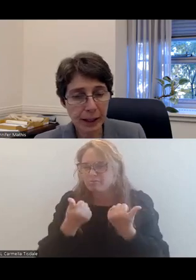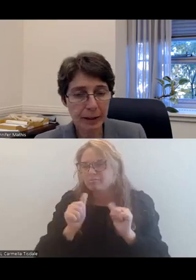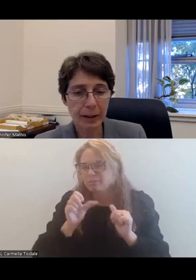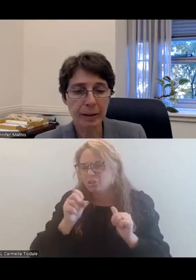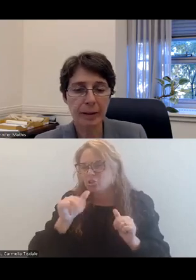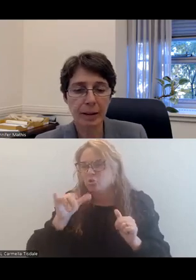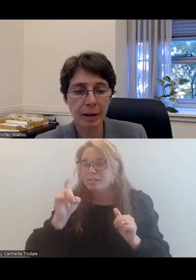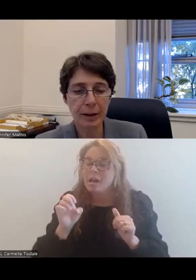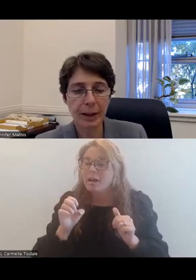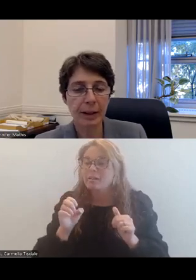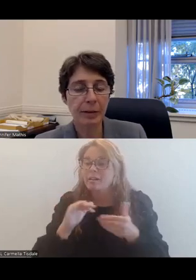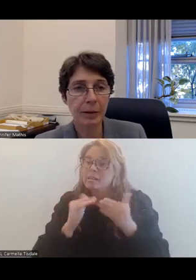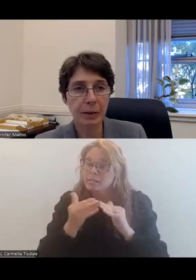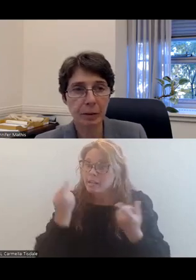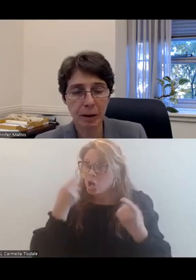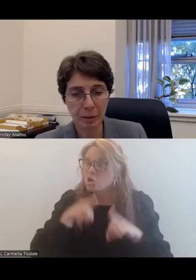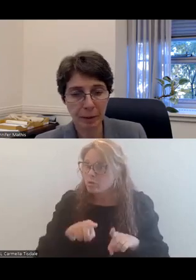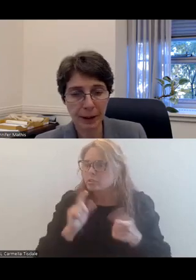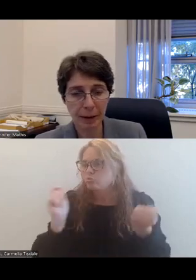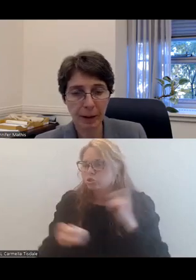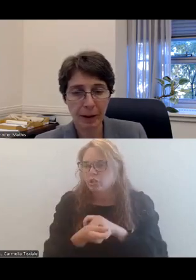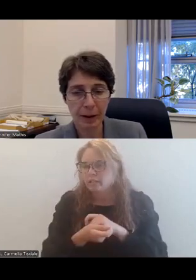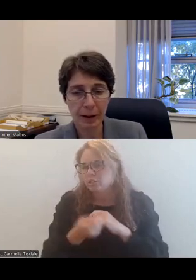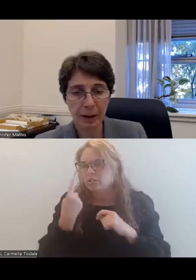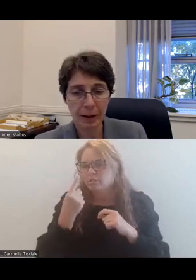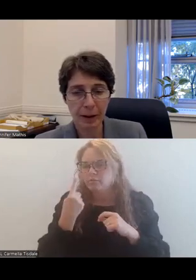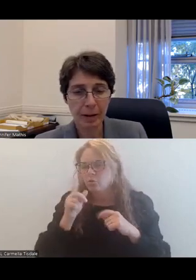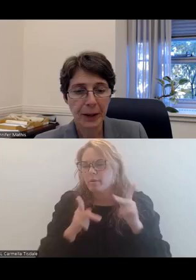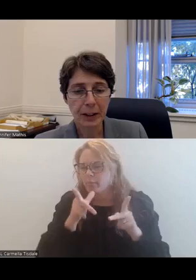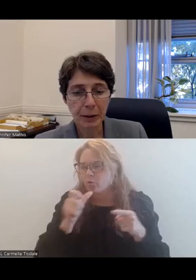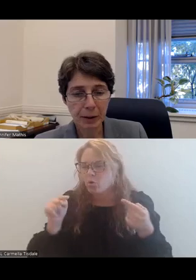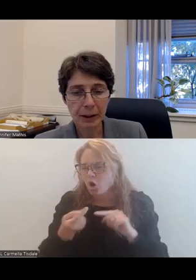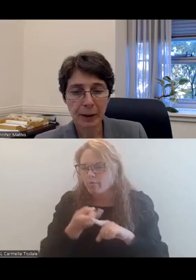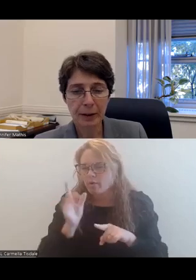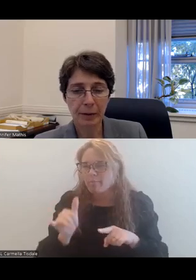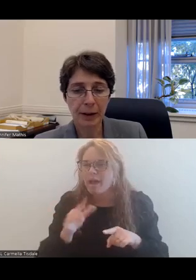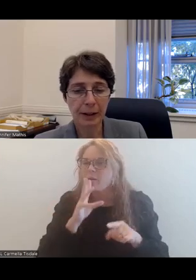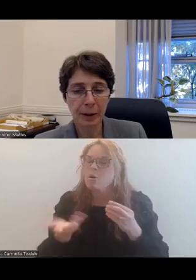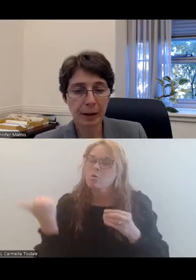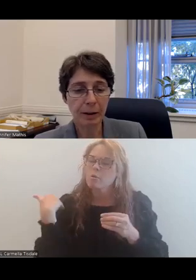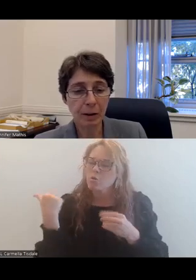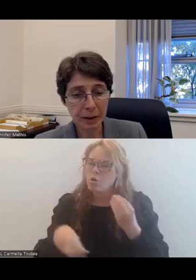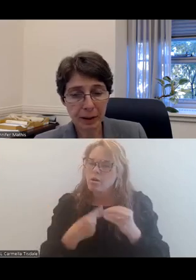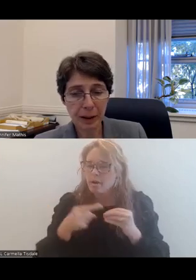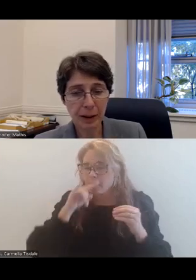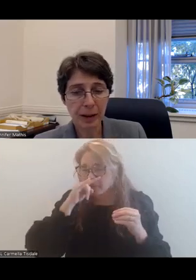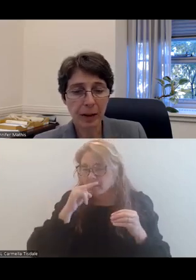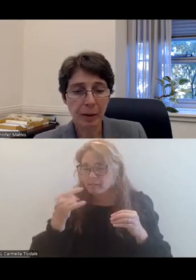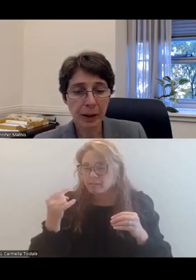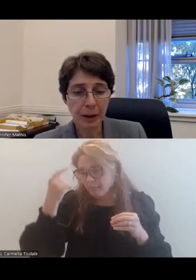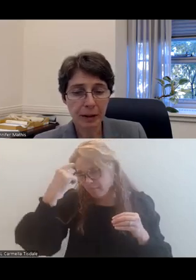change these practices to compensate individuals who were harmed by them. I spoke earlier about some of our kids' mental health, but